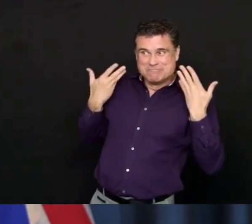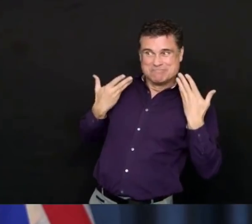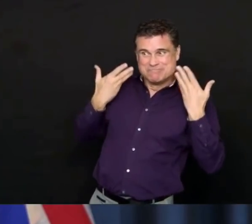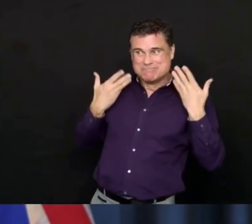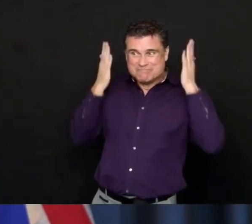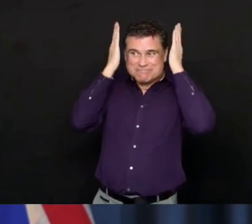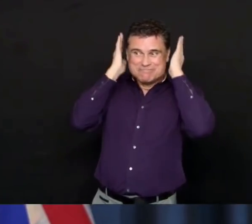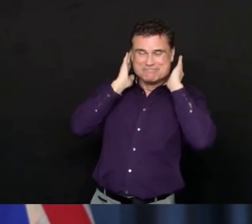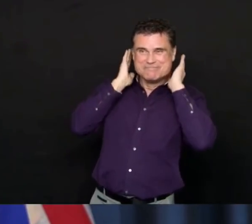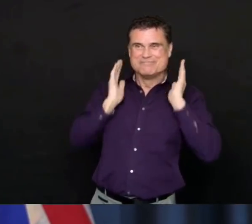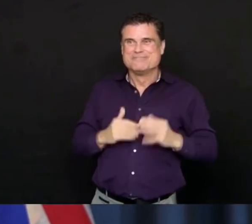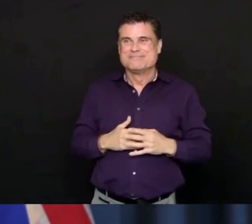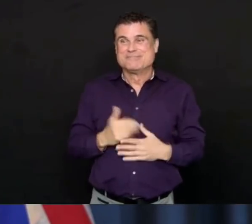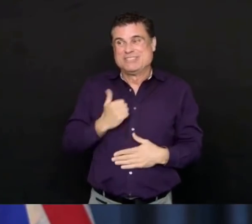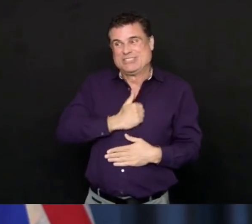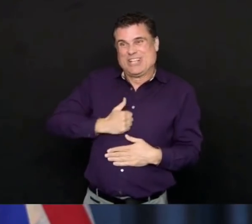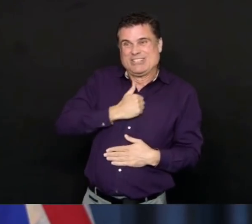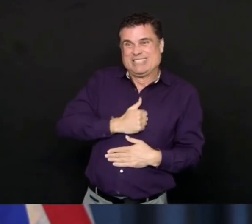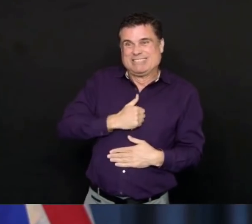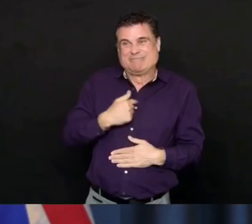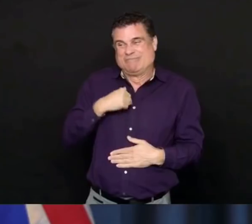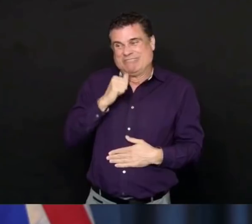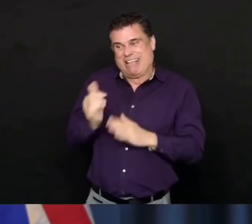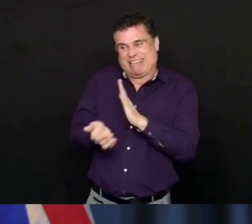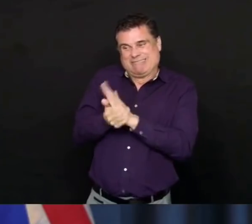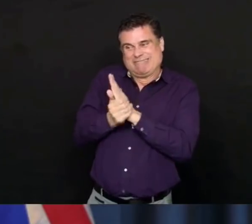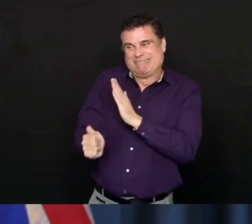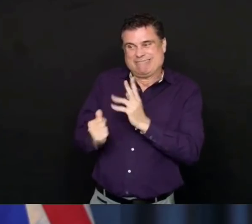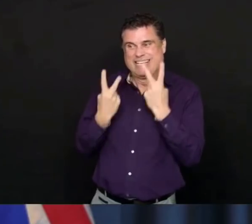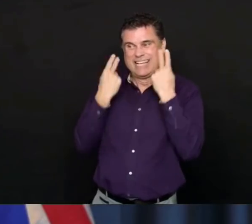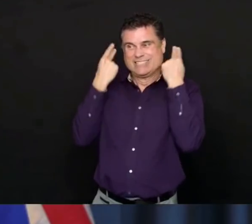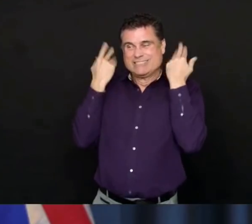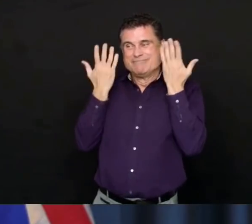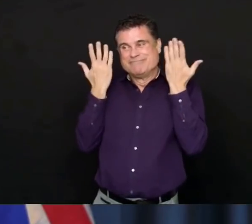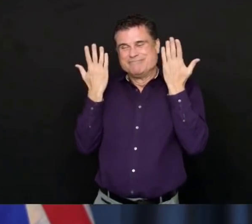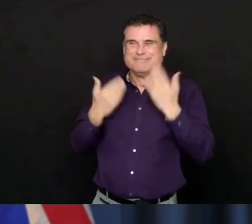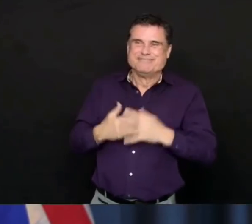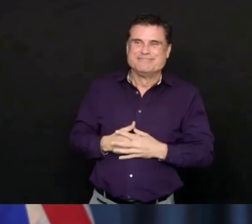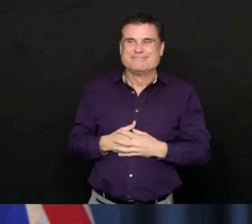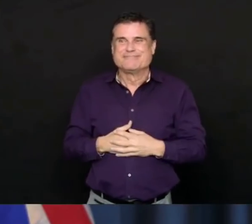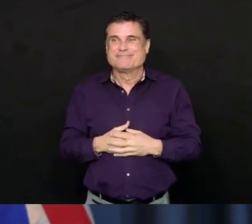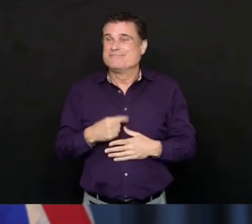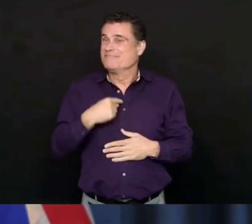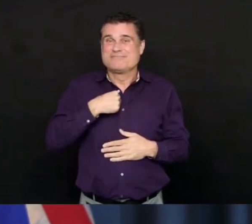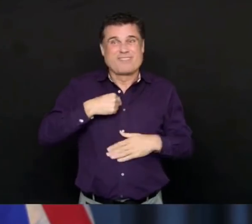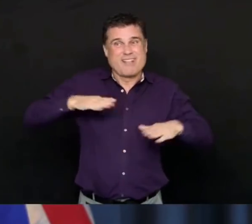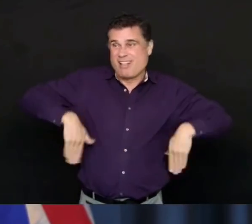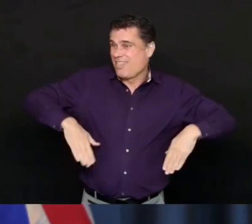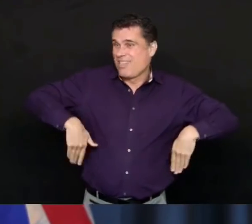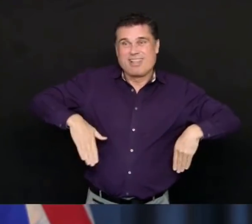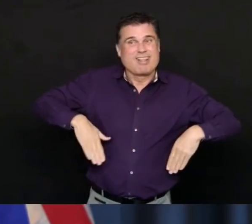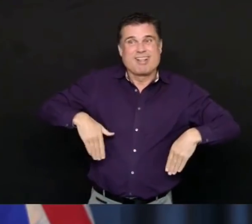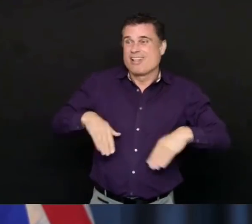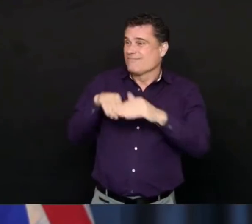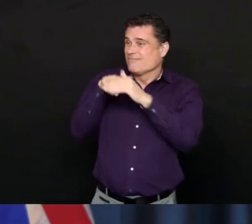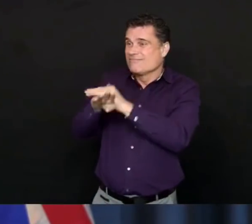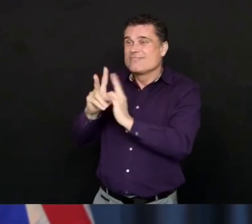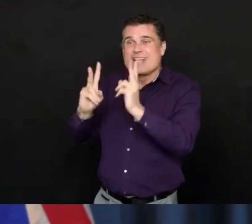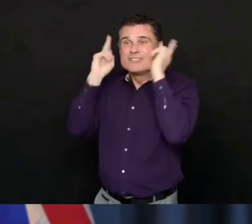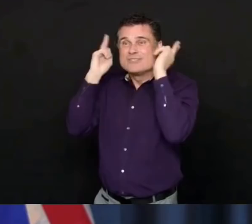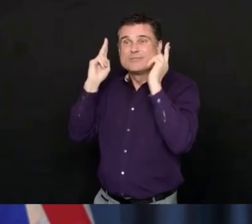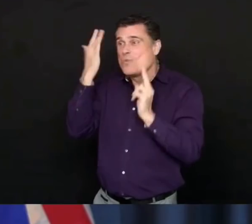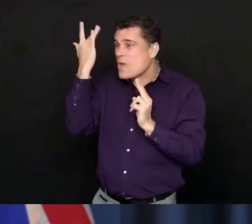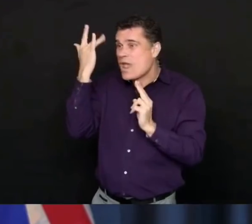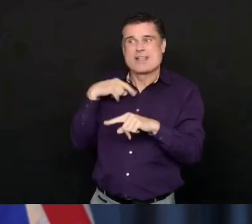So thank you and remind you all to, this is a time for us to be kind and to be calm and to stay